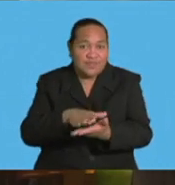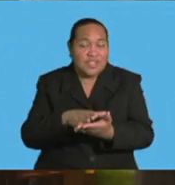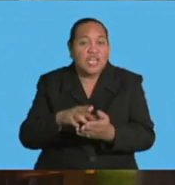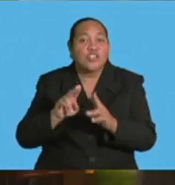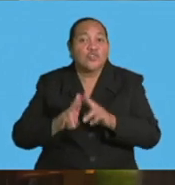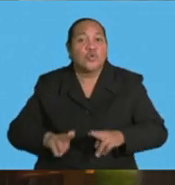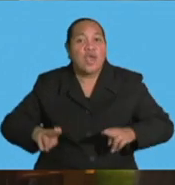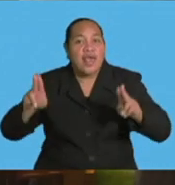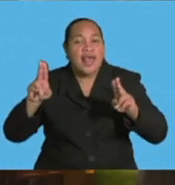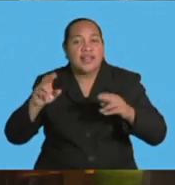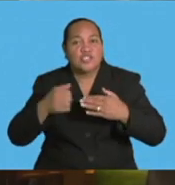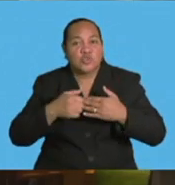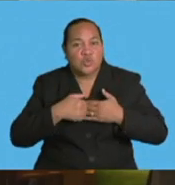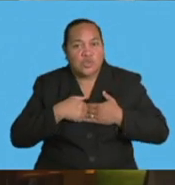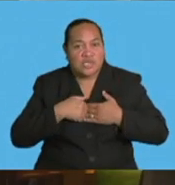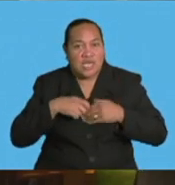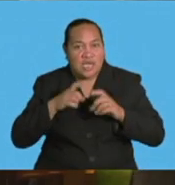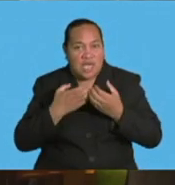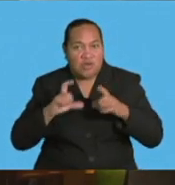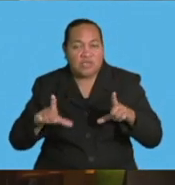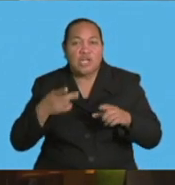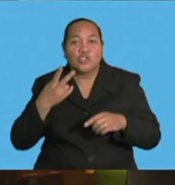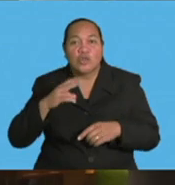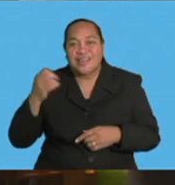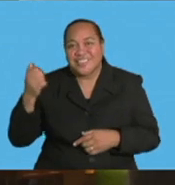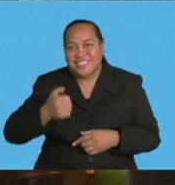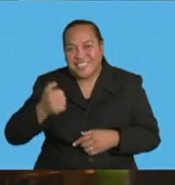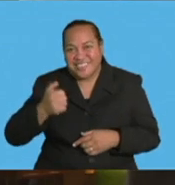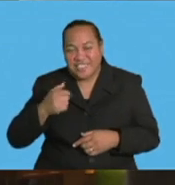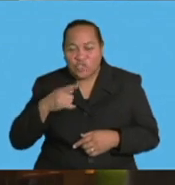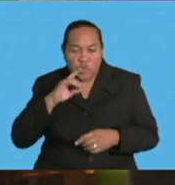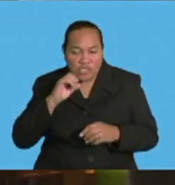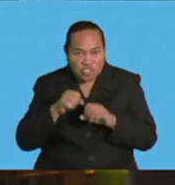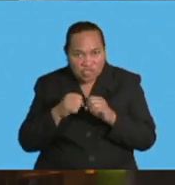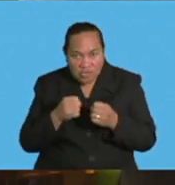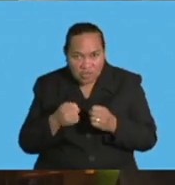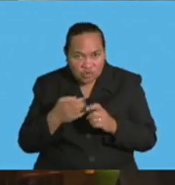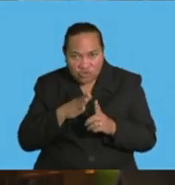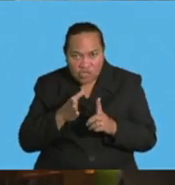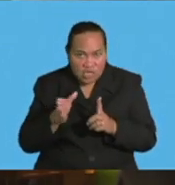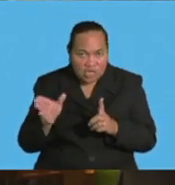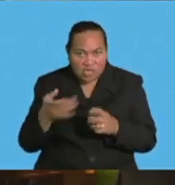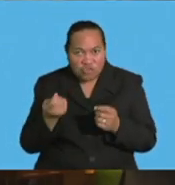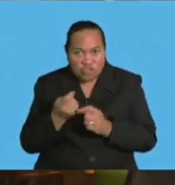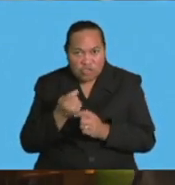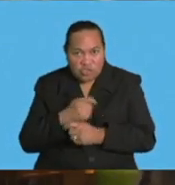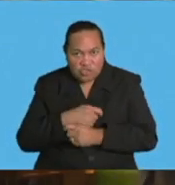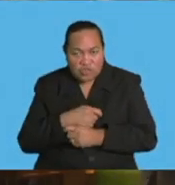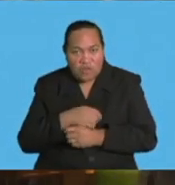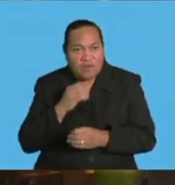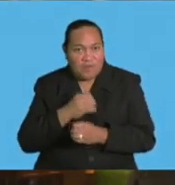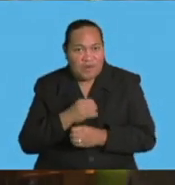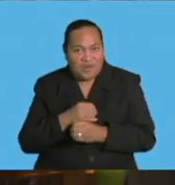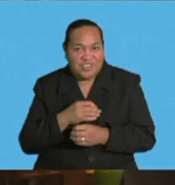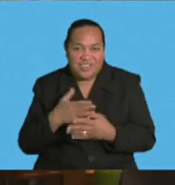Council in 2016. This is sort of shaping the way peace operations are to be conducted in the